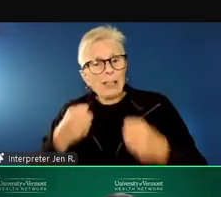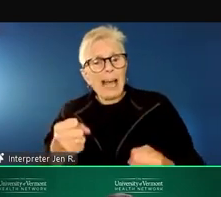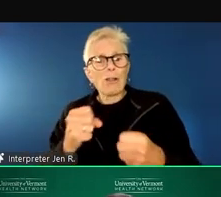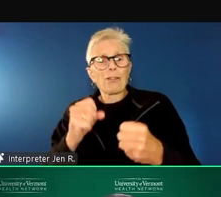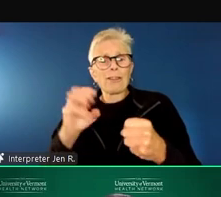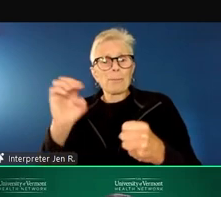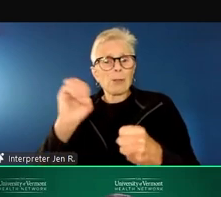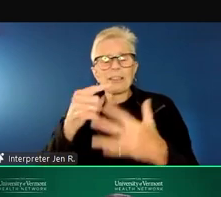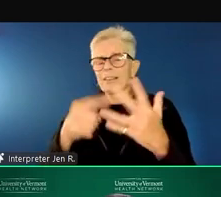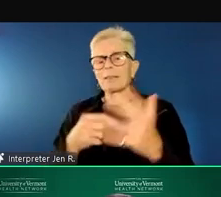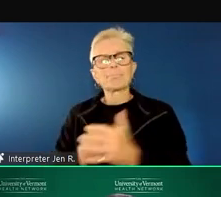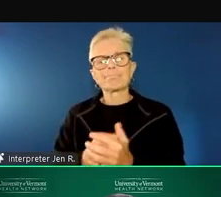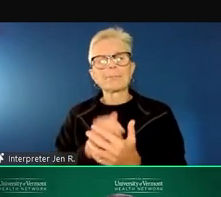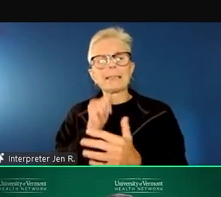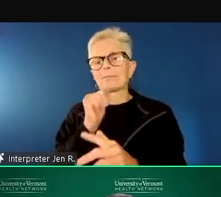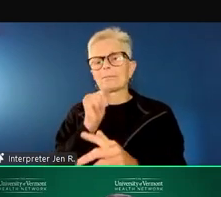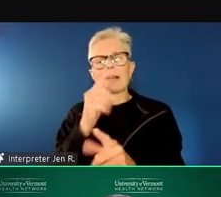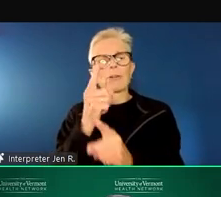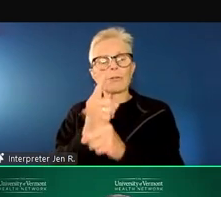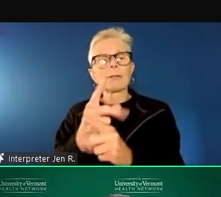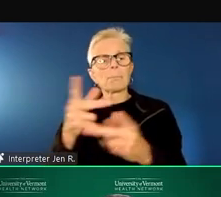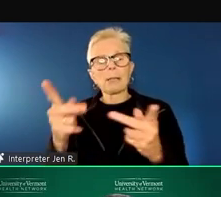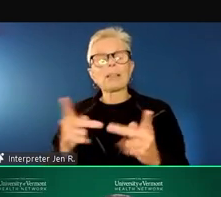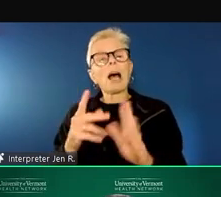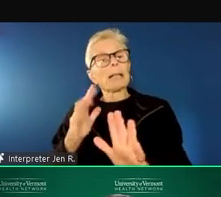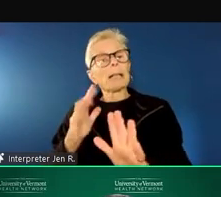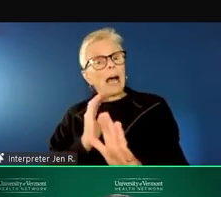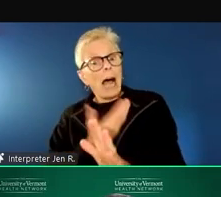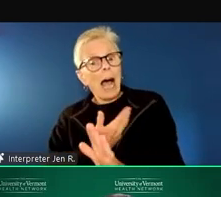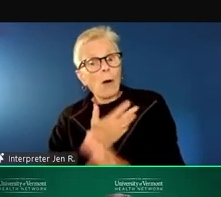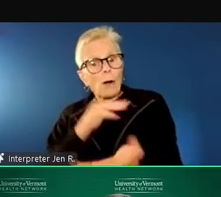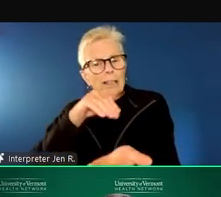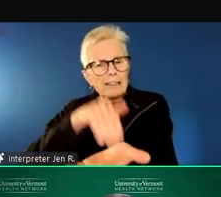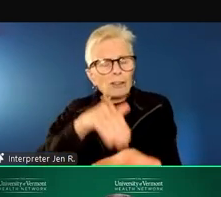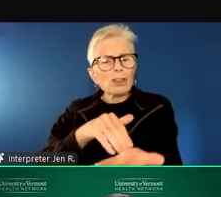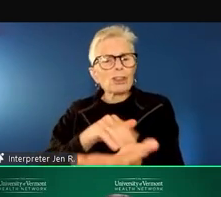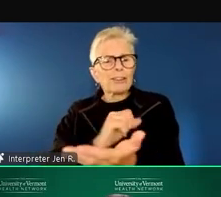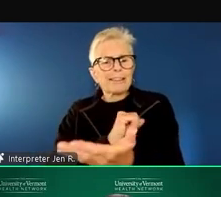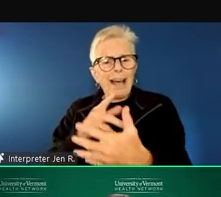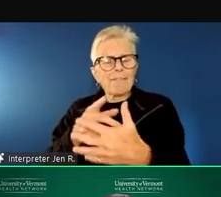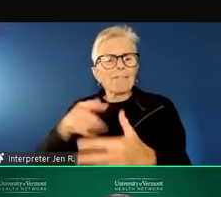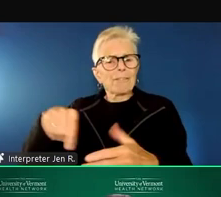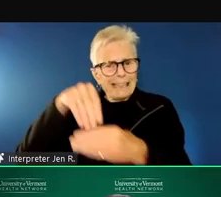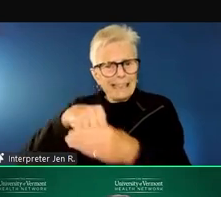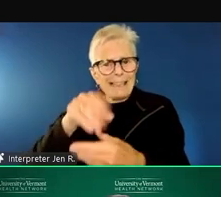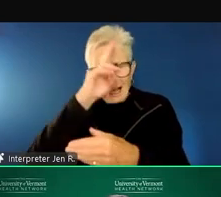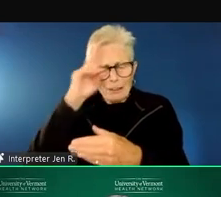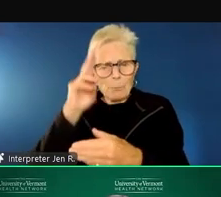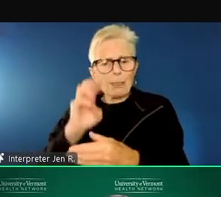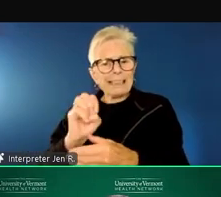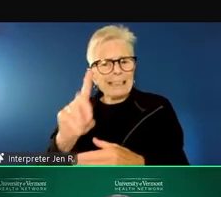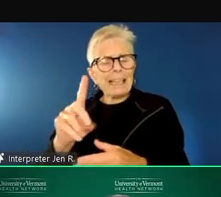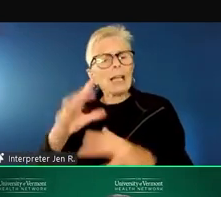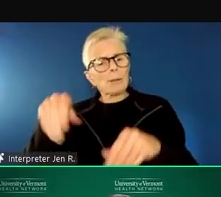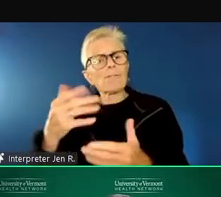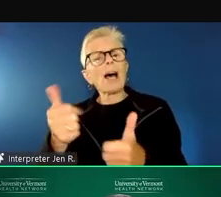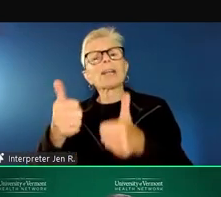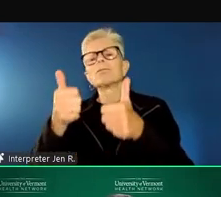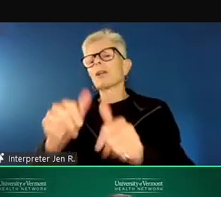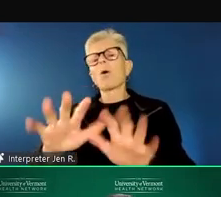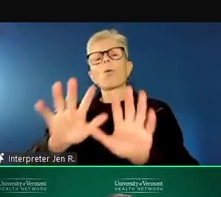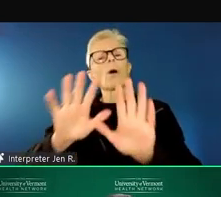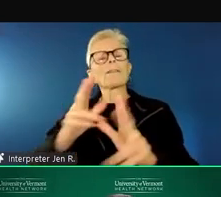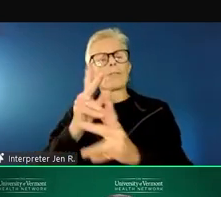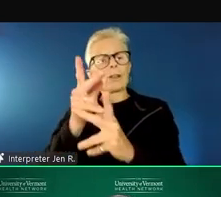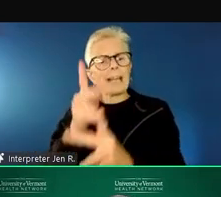say that our teams in the emergency department are not providing excellent care are are not heroes in the care